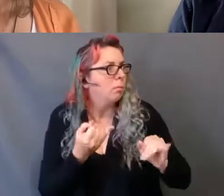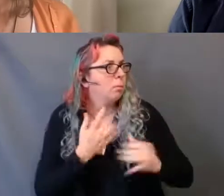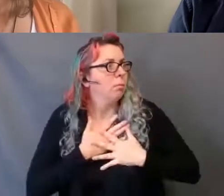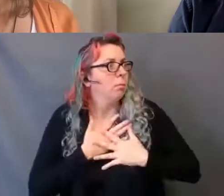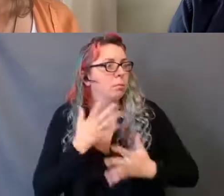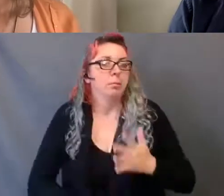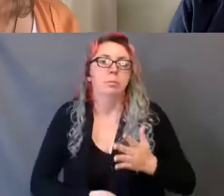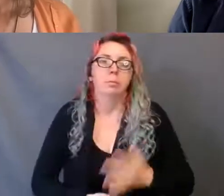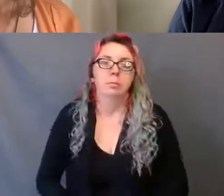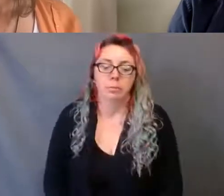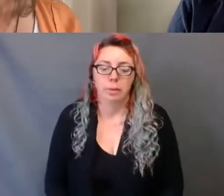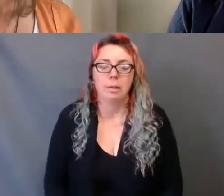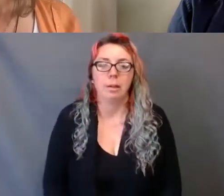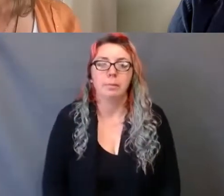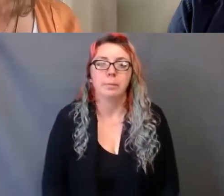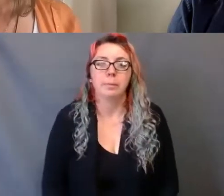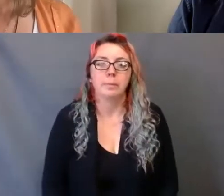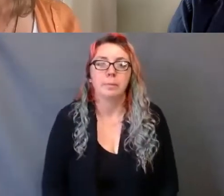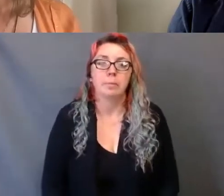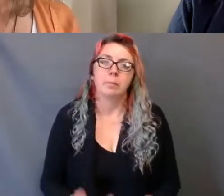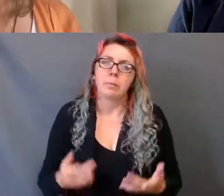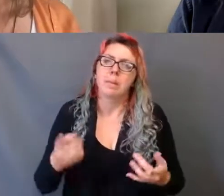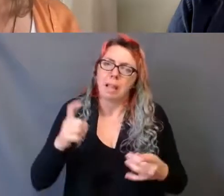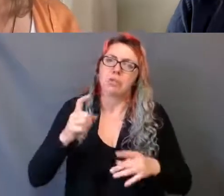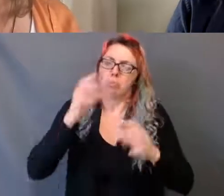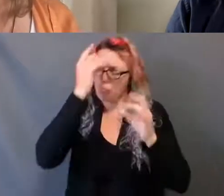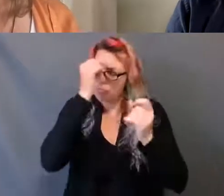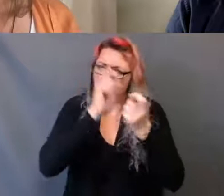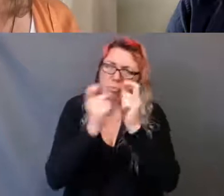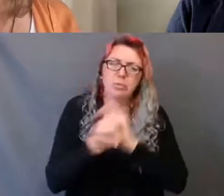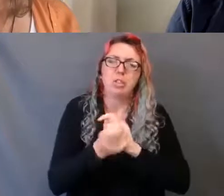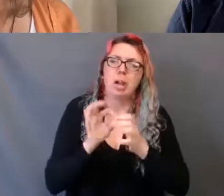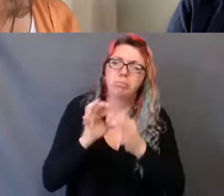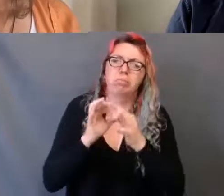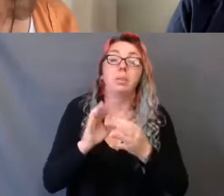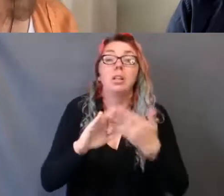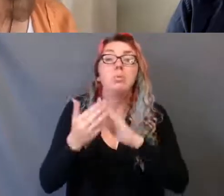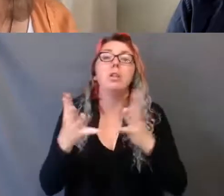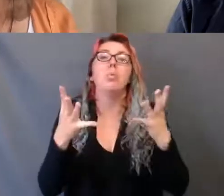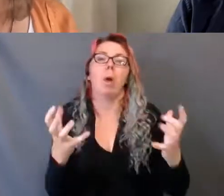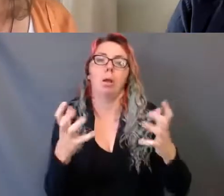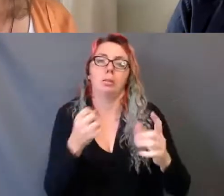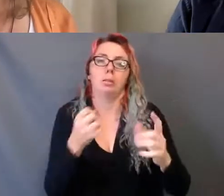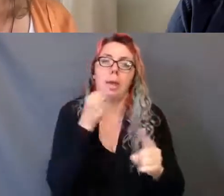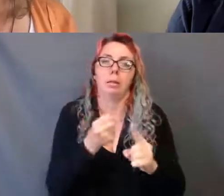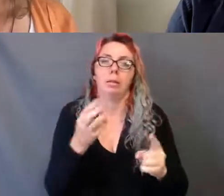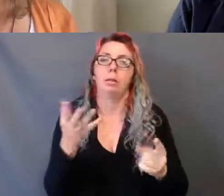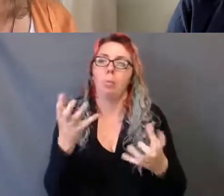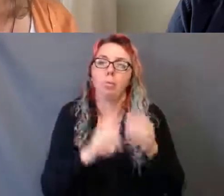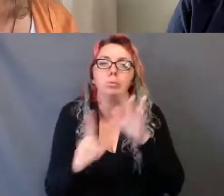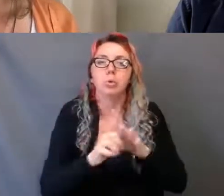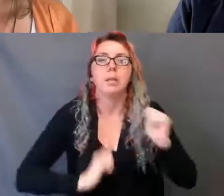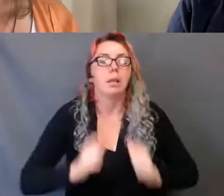and then ushered out. They come to be moved. They come to be shaken and transformed. Challenged.